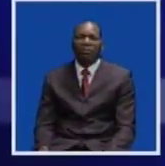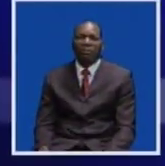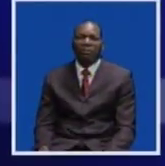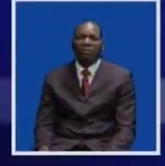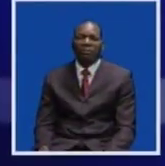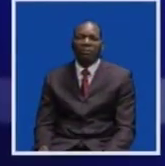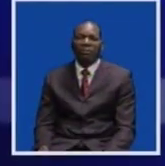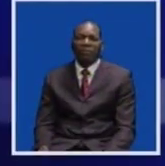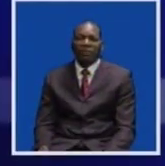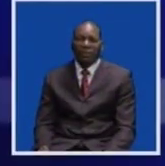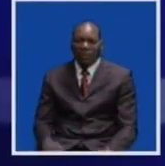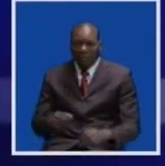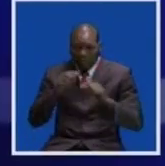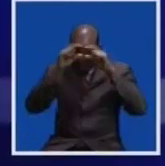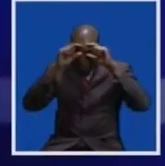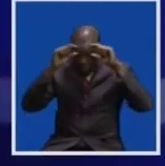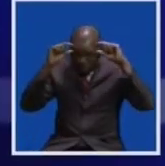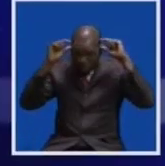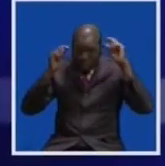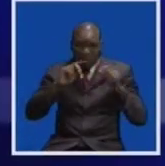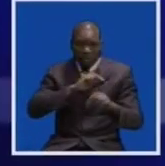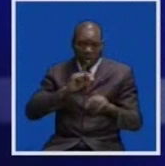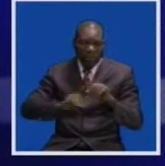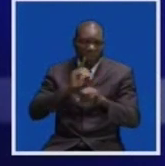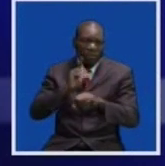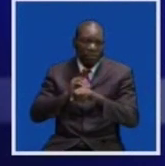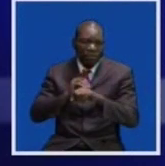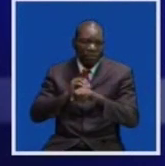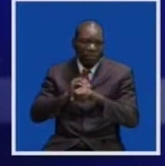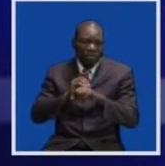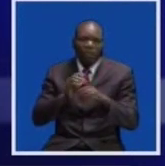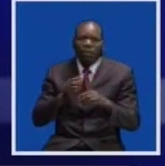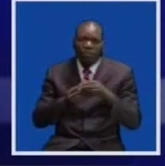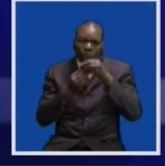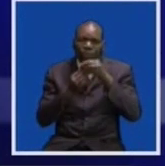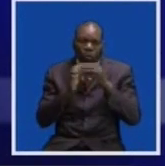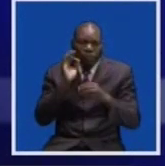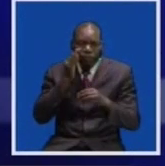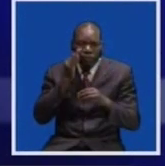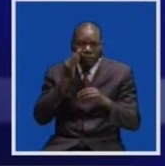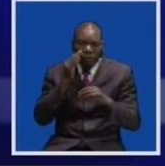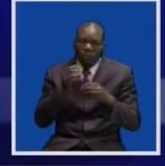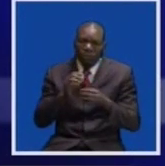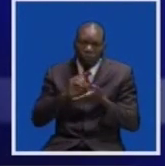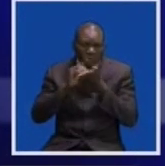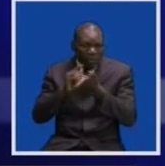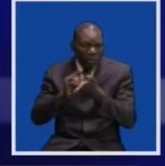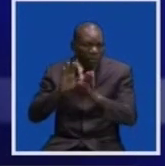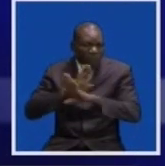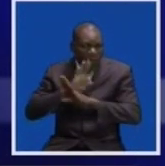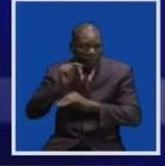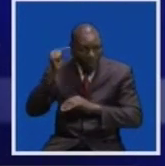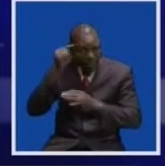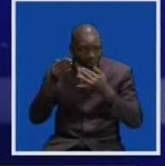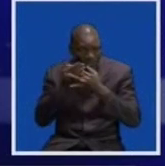The Kingdom of Saudi Arabia has donated 100 metric tons of dates to the Zambian government through the Disaster Management and